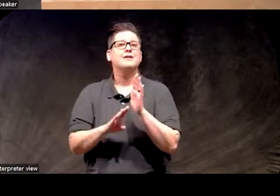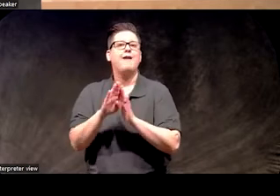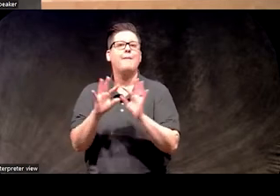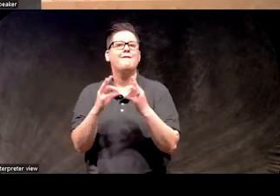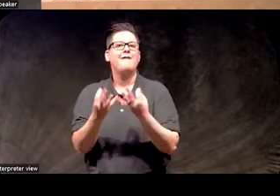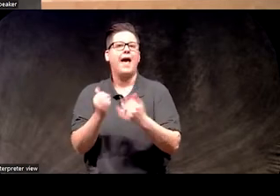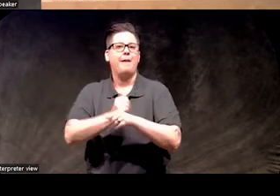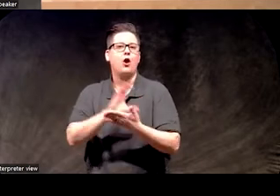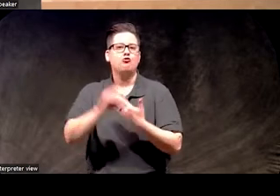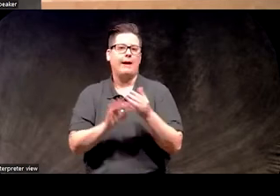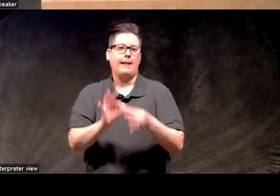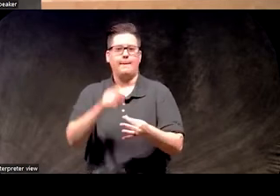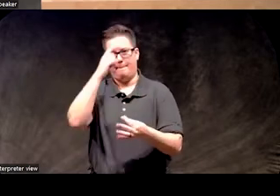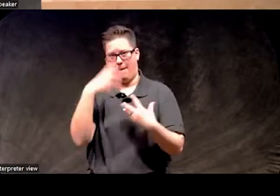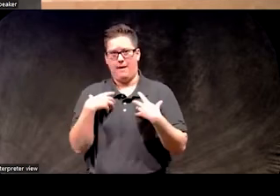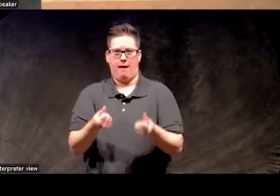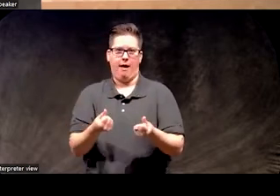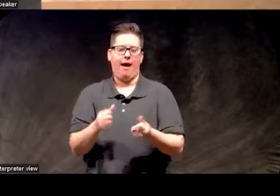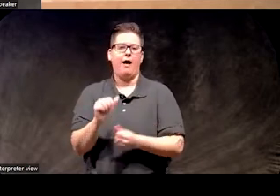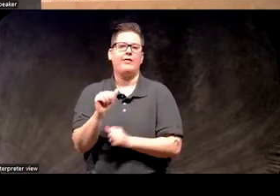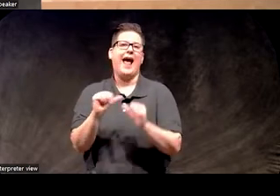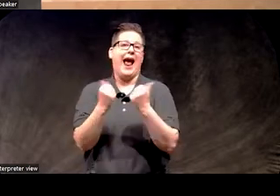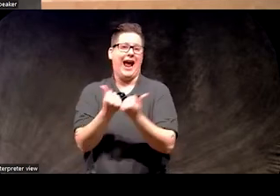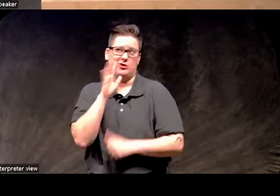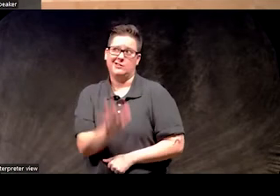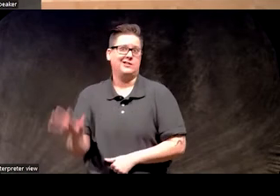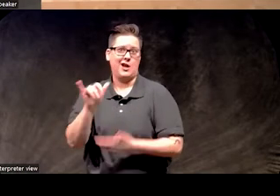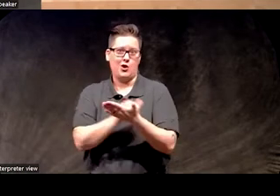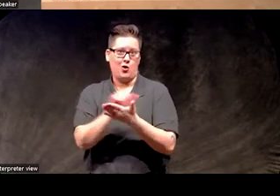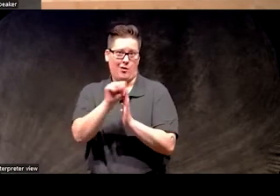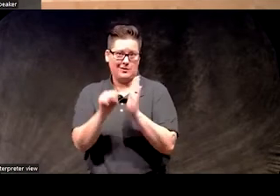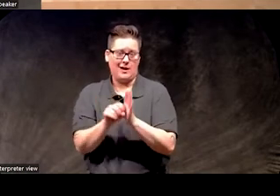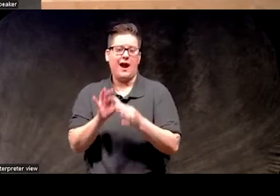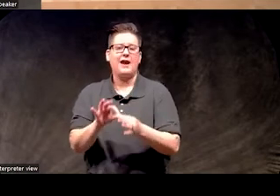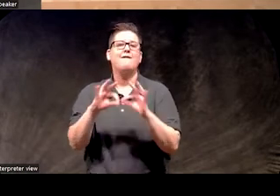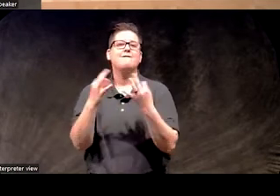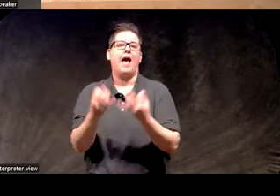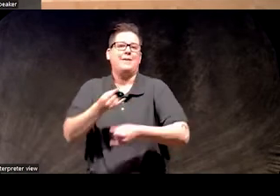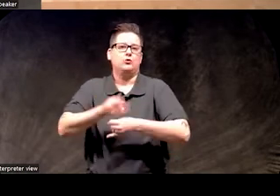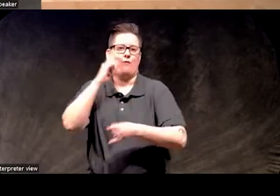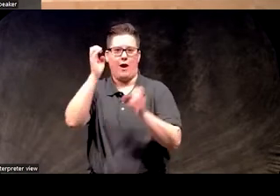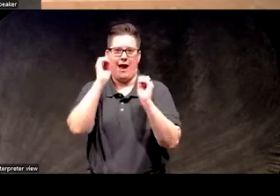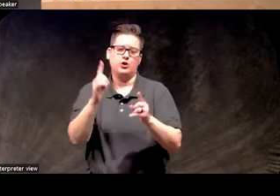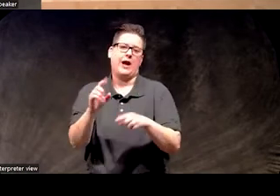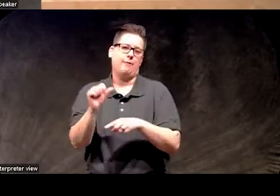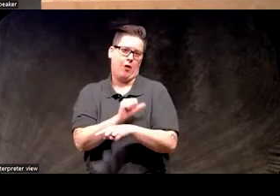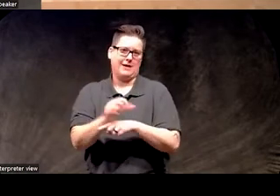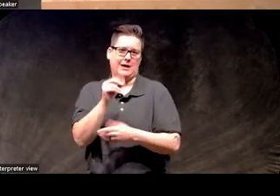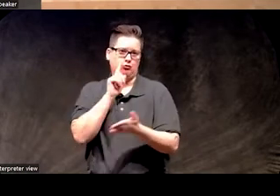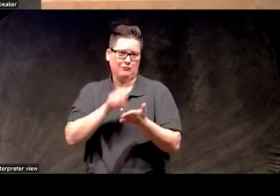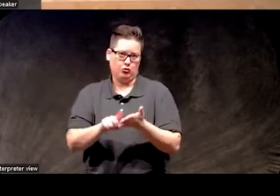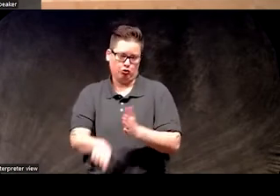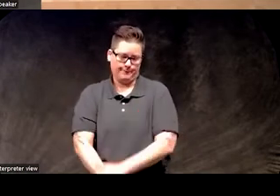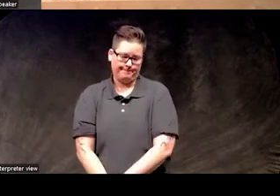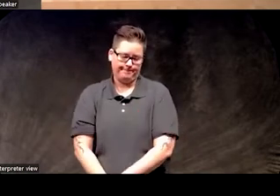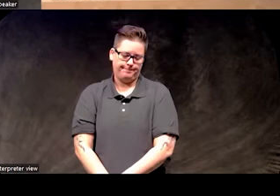family-based curriculum for mental health agencies throughout New York State with the Family Institute for Education, Practice, and